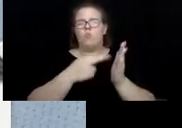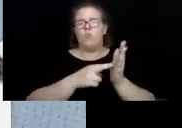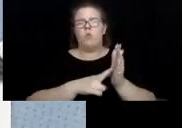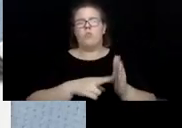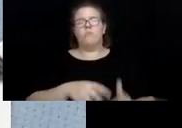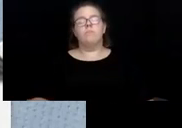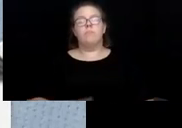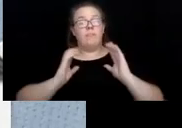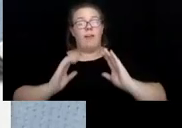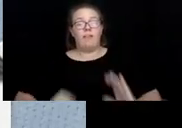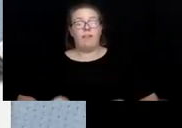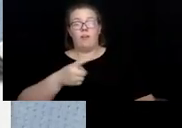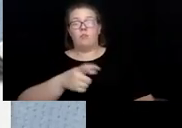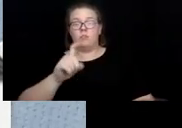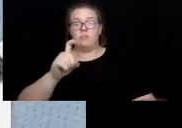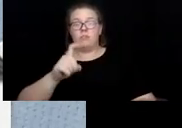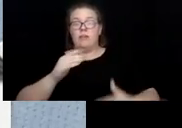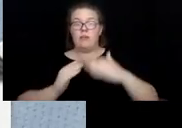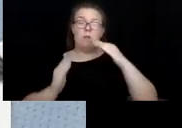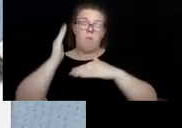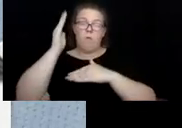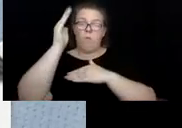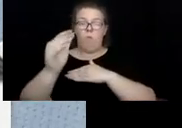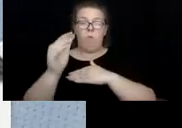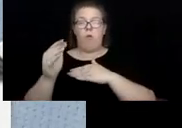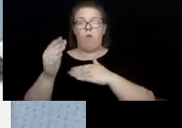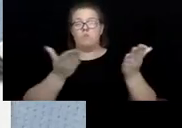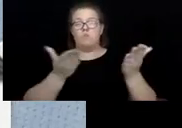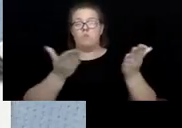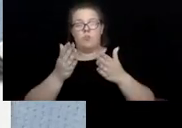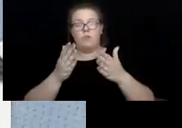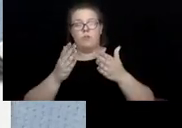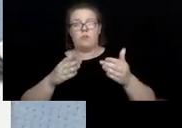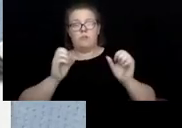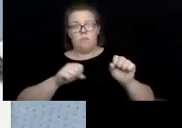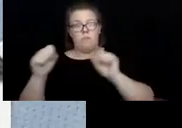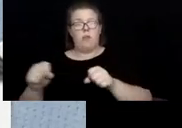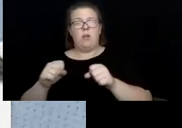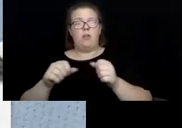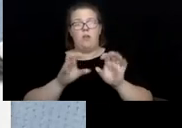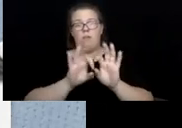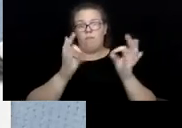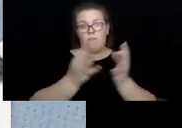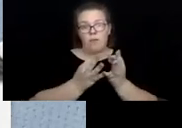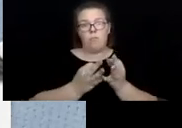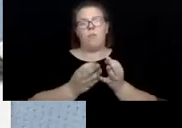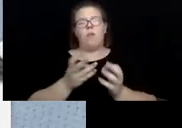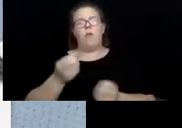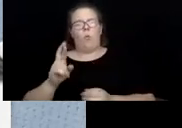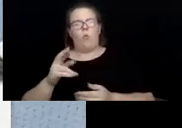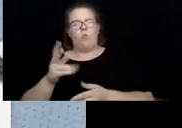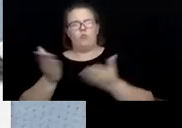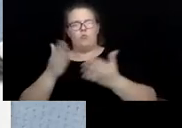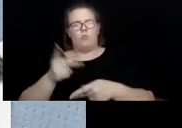service capacity of relatives and or providers. All three of these